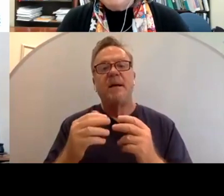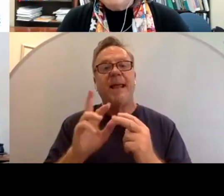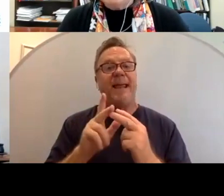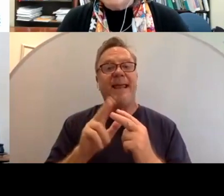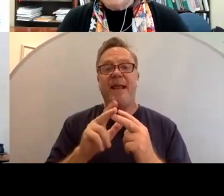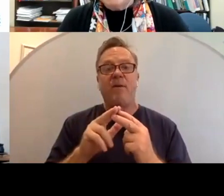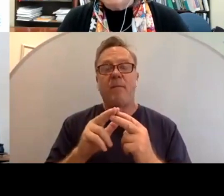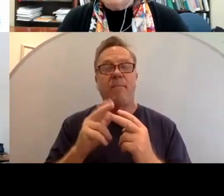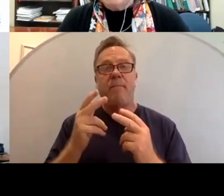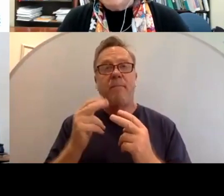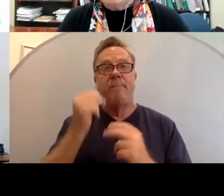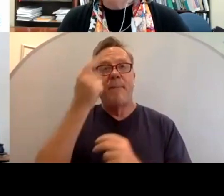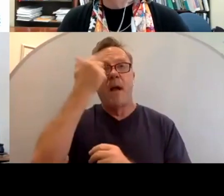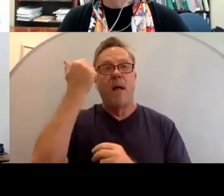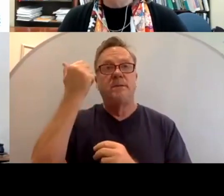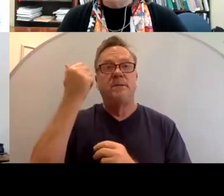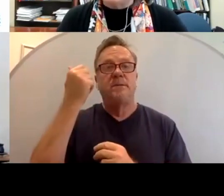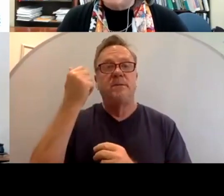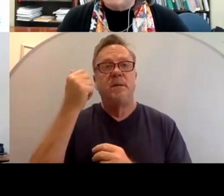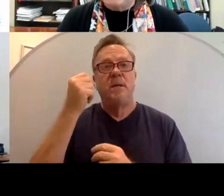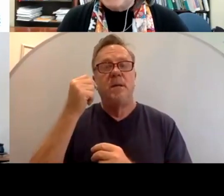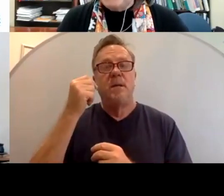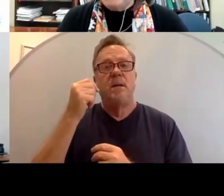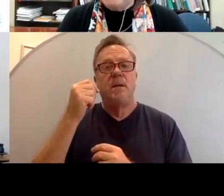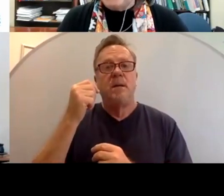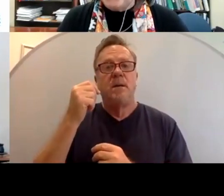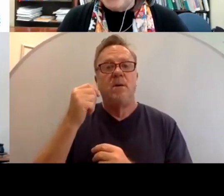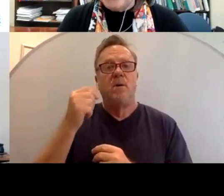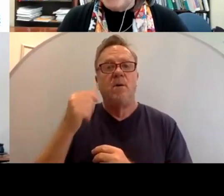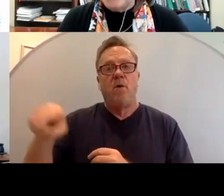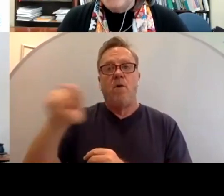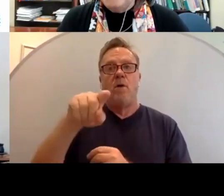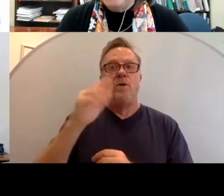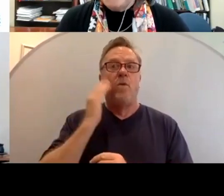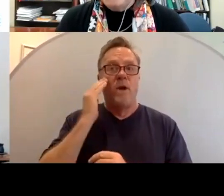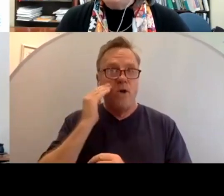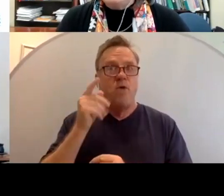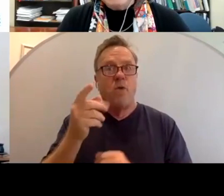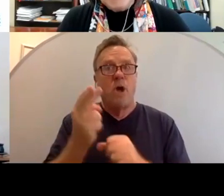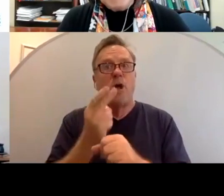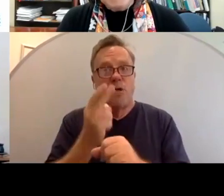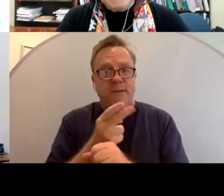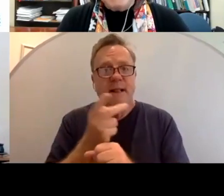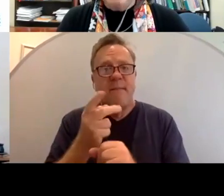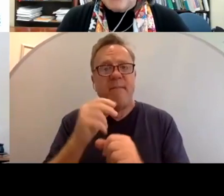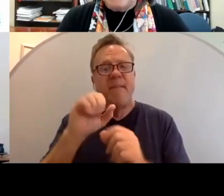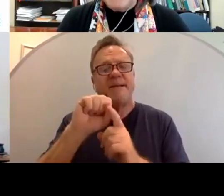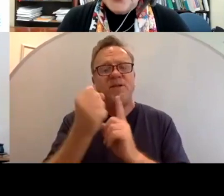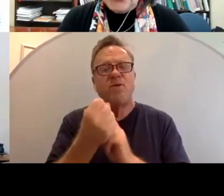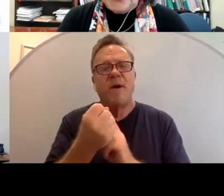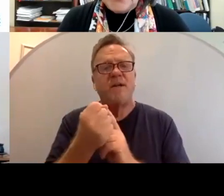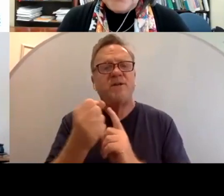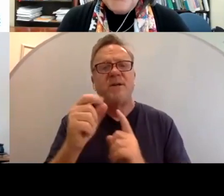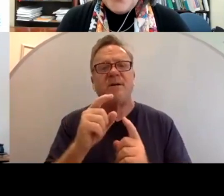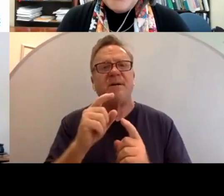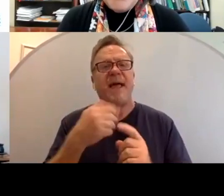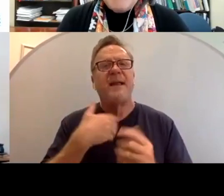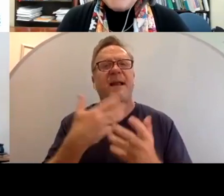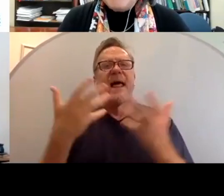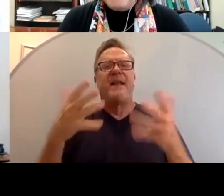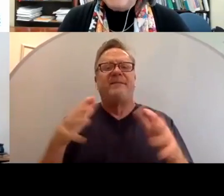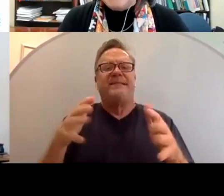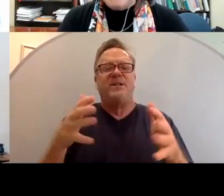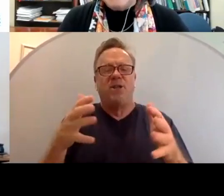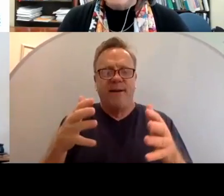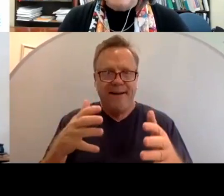Because those that we knew that were, the situations were still fraught with tensions. And